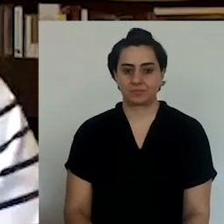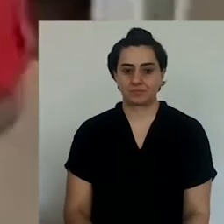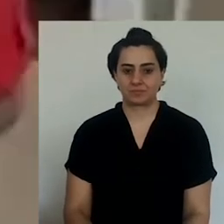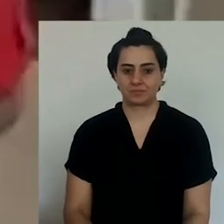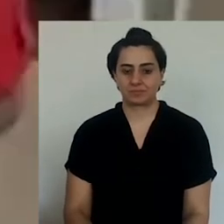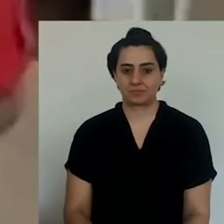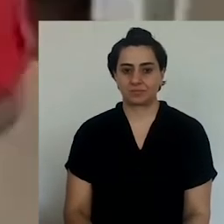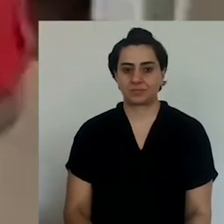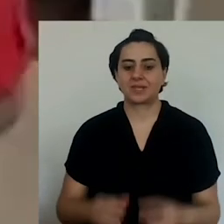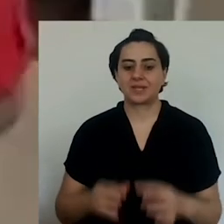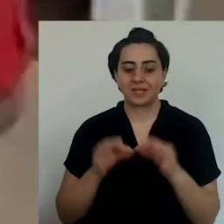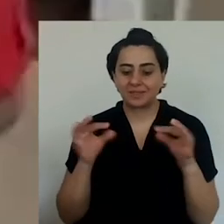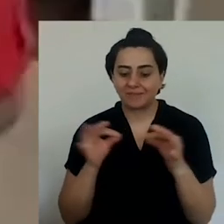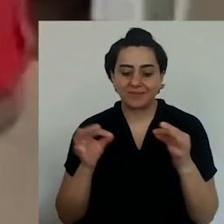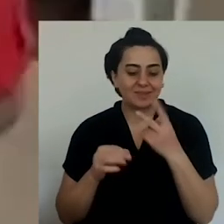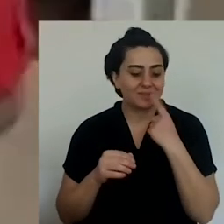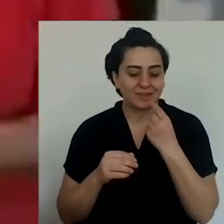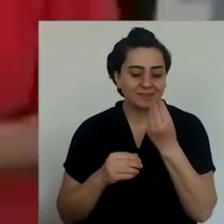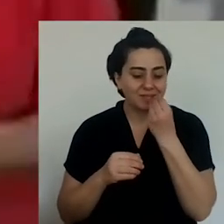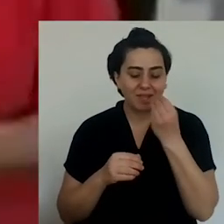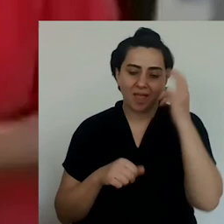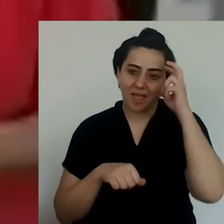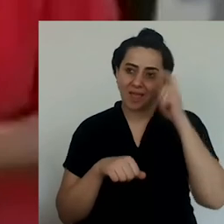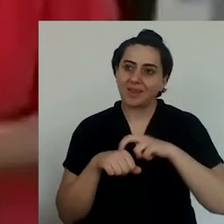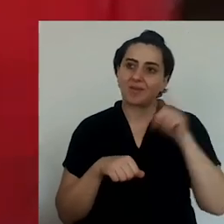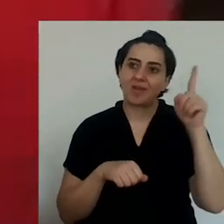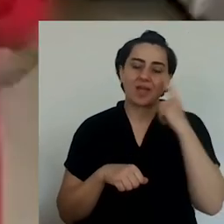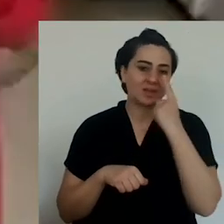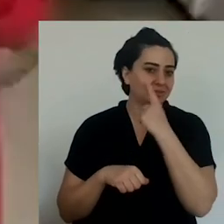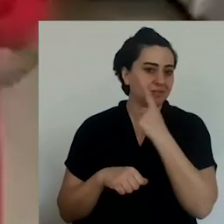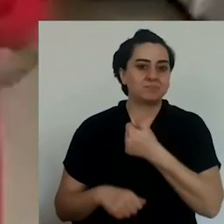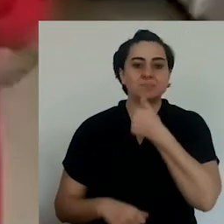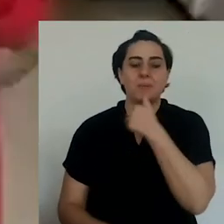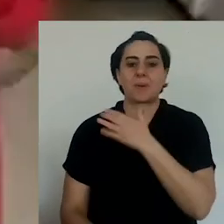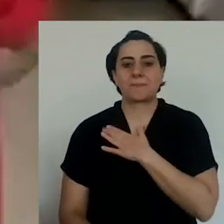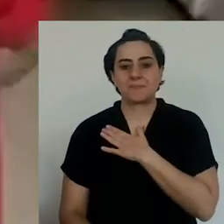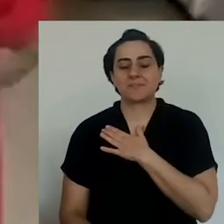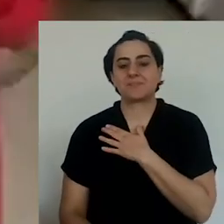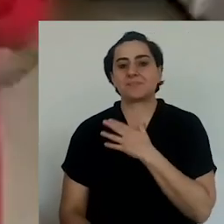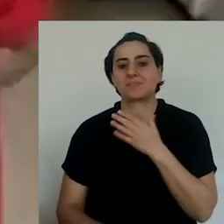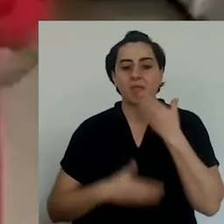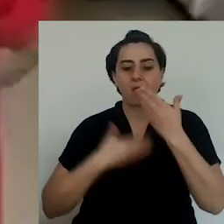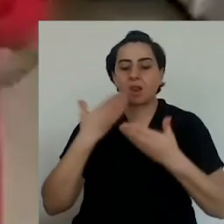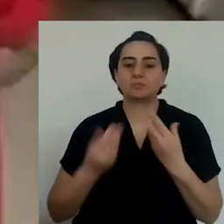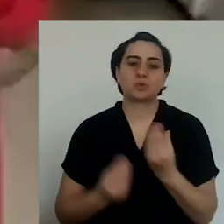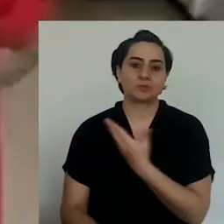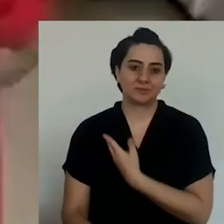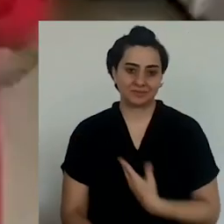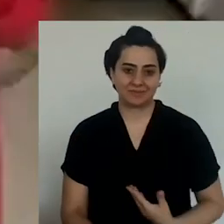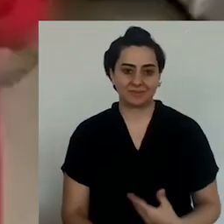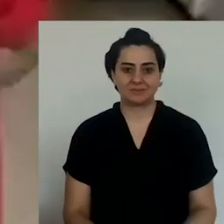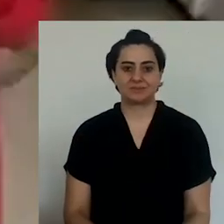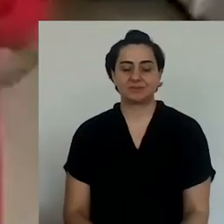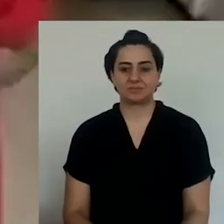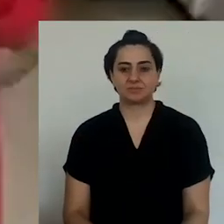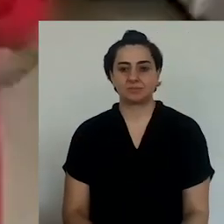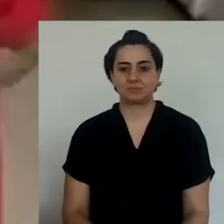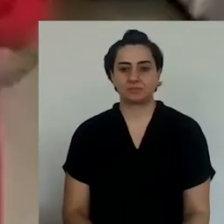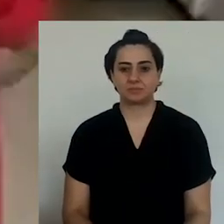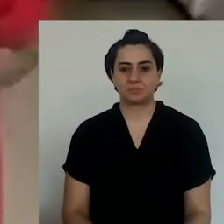And we would also remember Can as well when we were